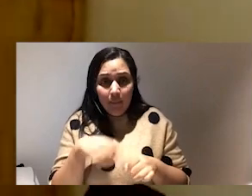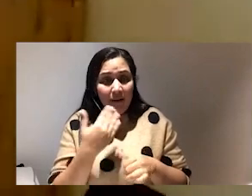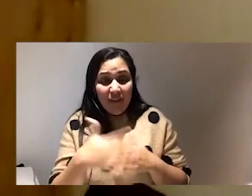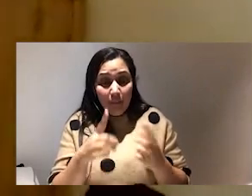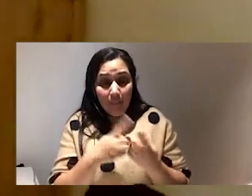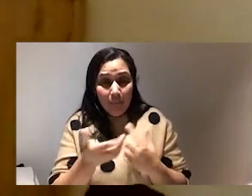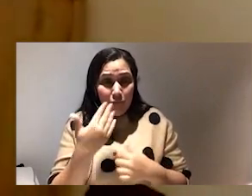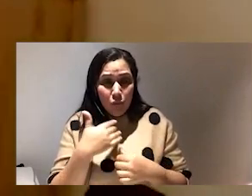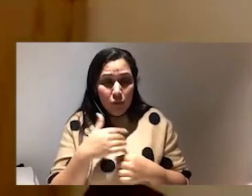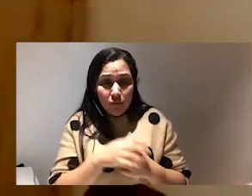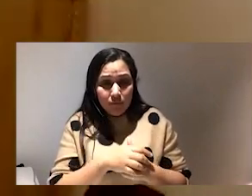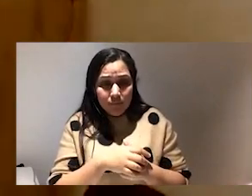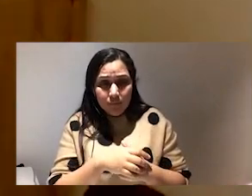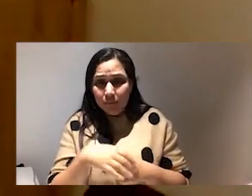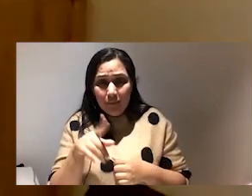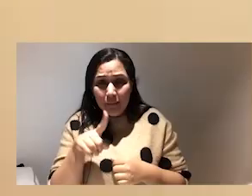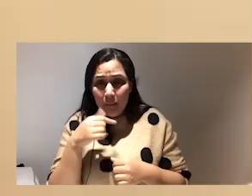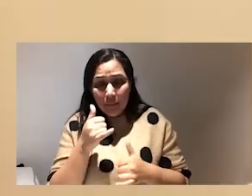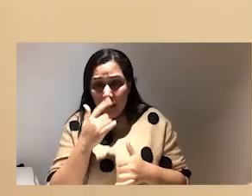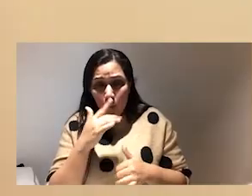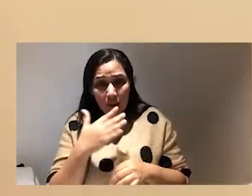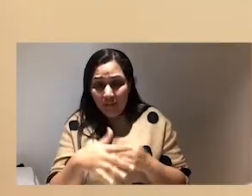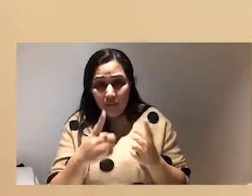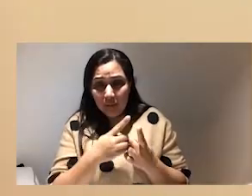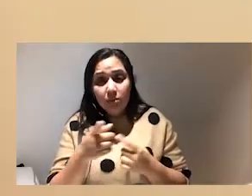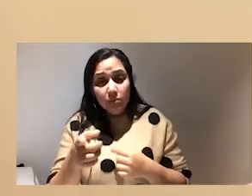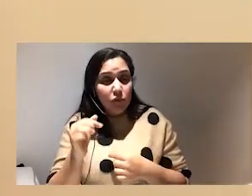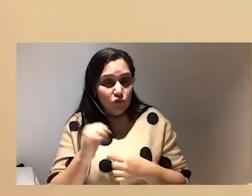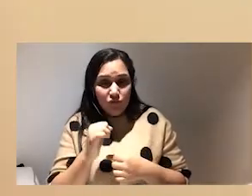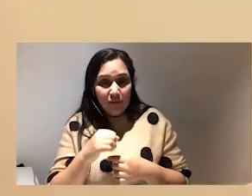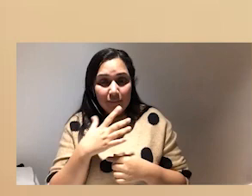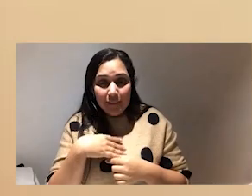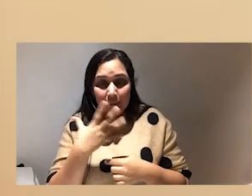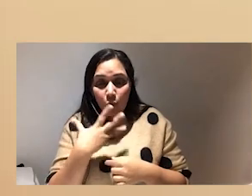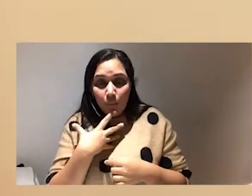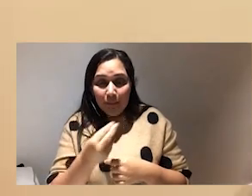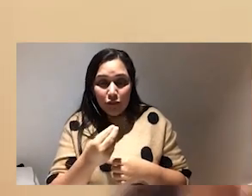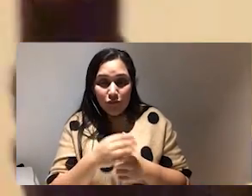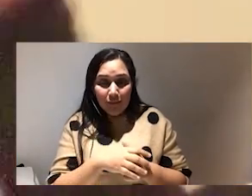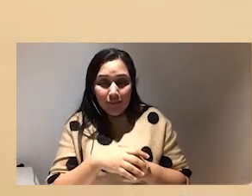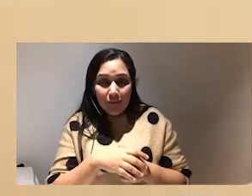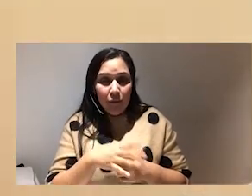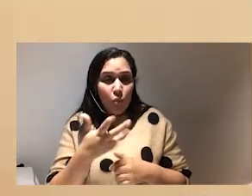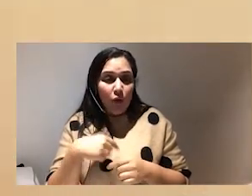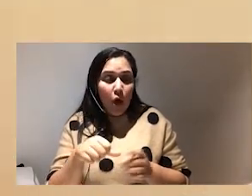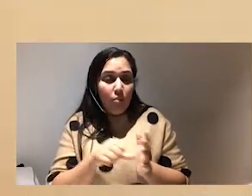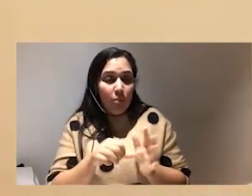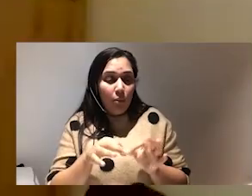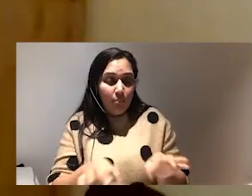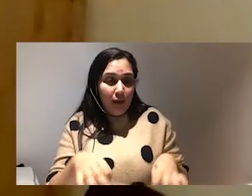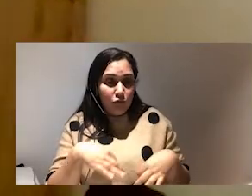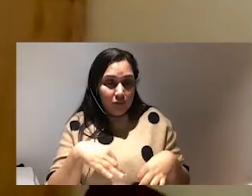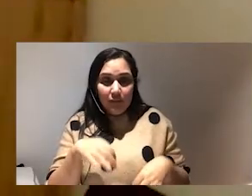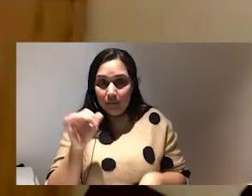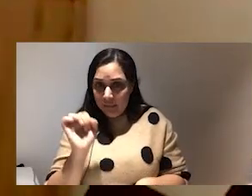you know like people i probably will never meet i think i think you're right about mystery i feel like um we've got a problem with boundaries oh